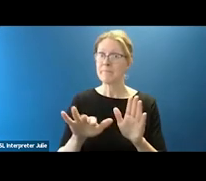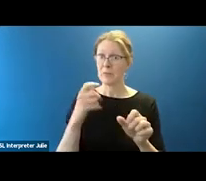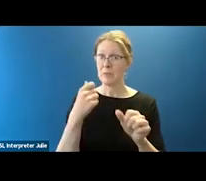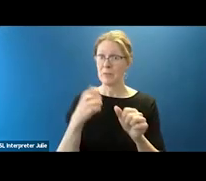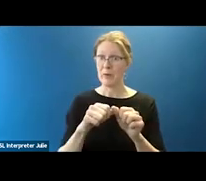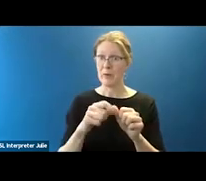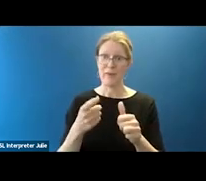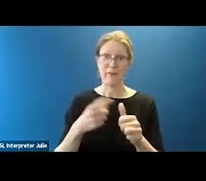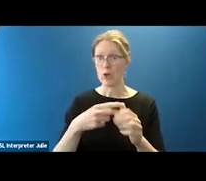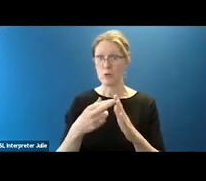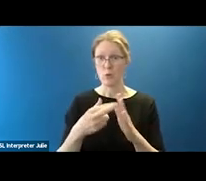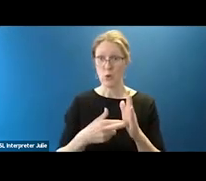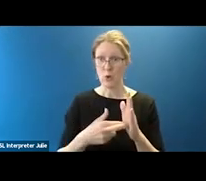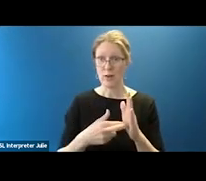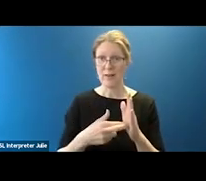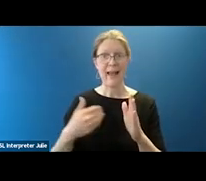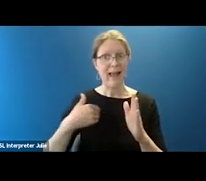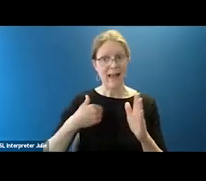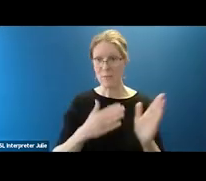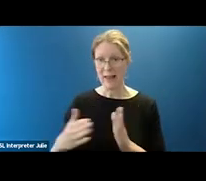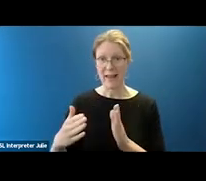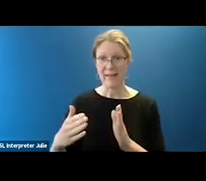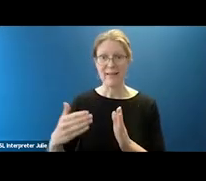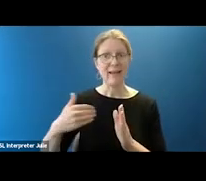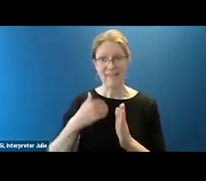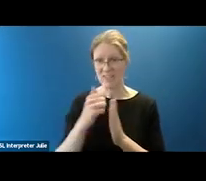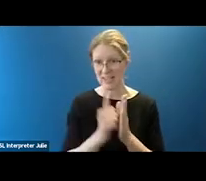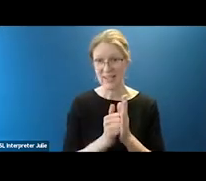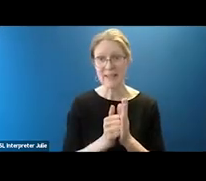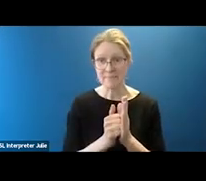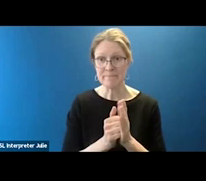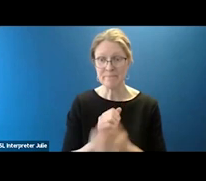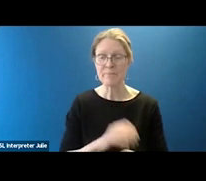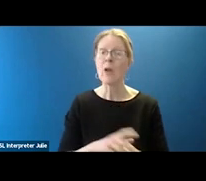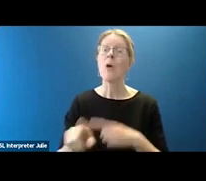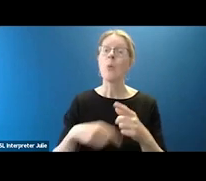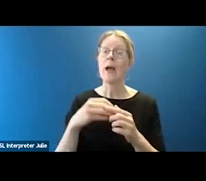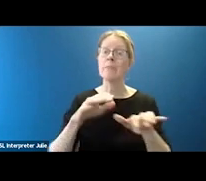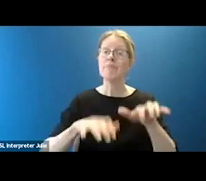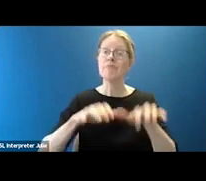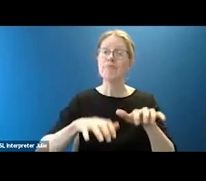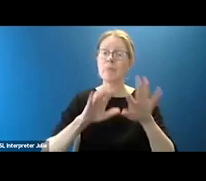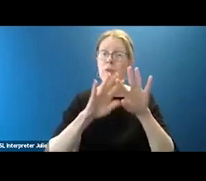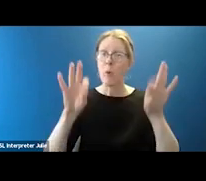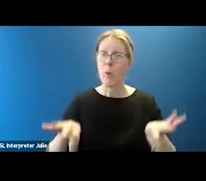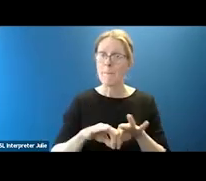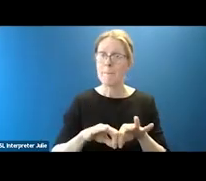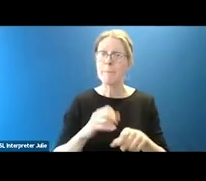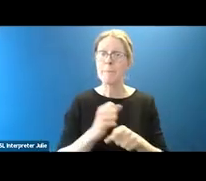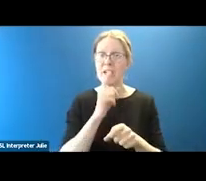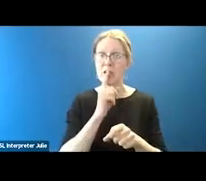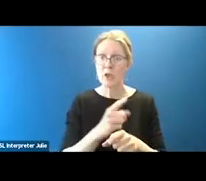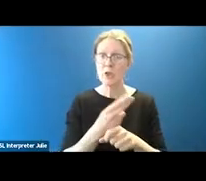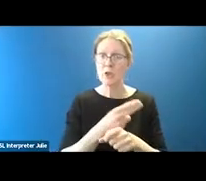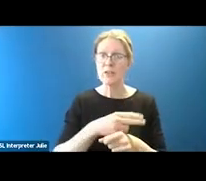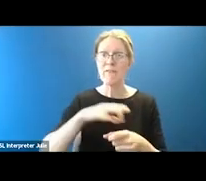rule, have a plan and an agenda. When filling out the form, please make sure you fill it out using your voting